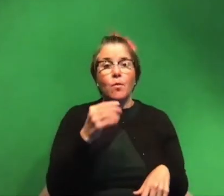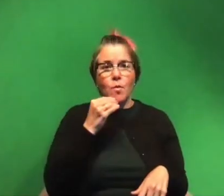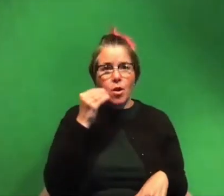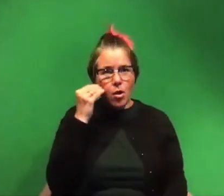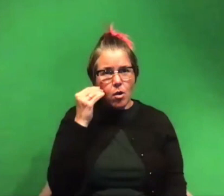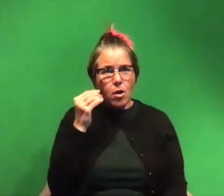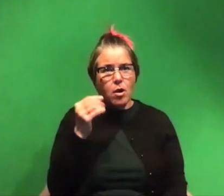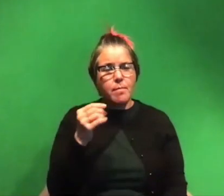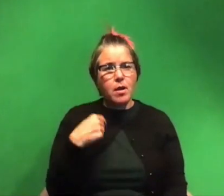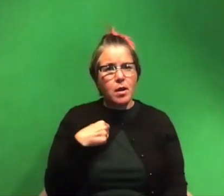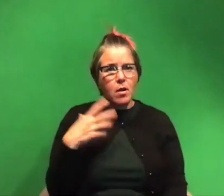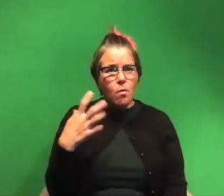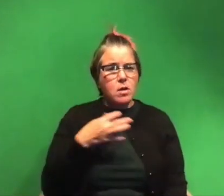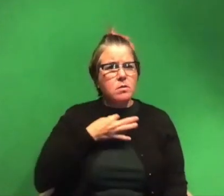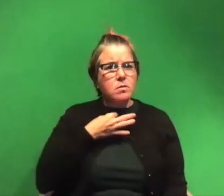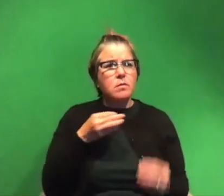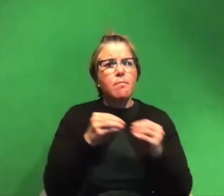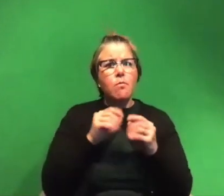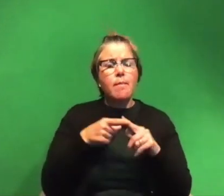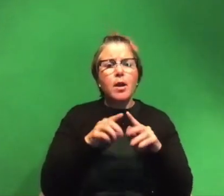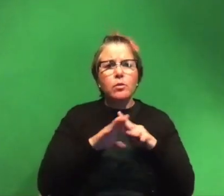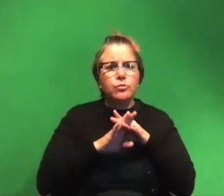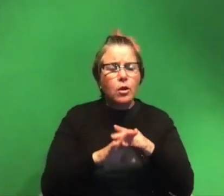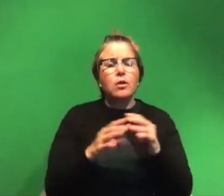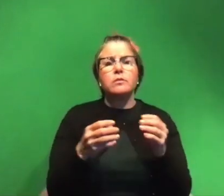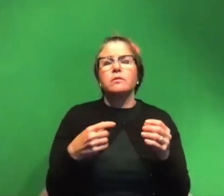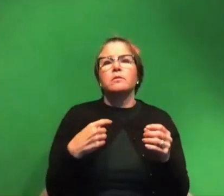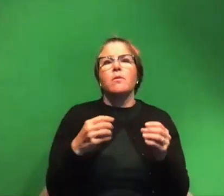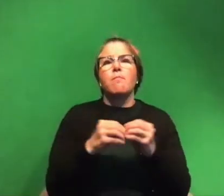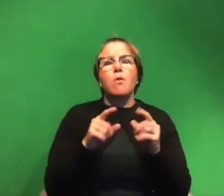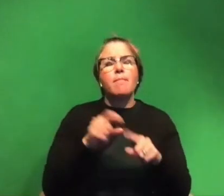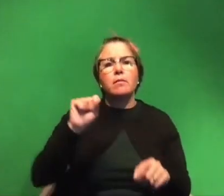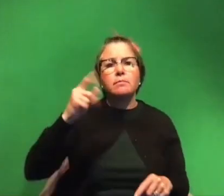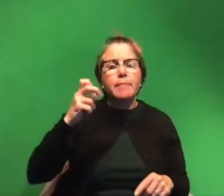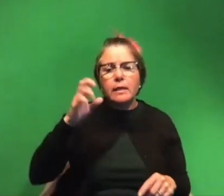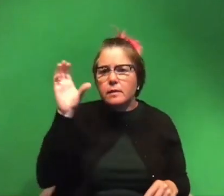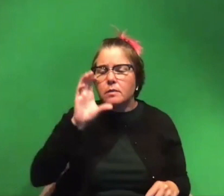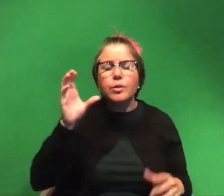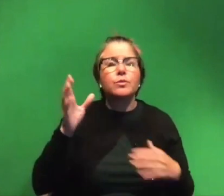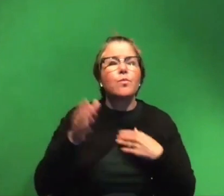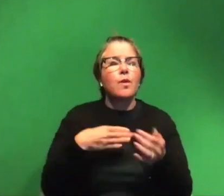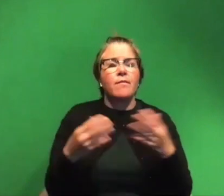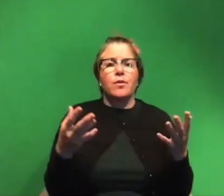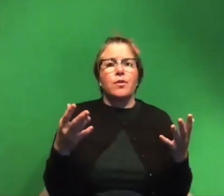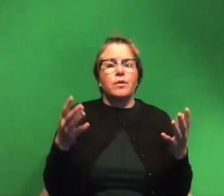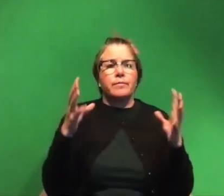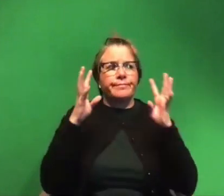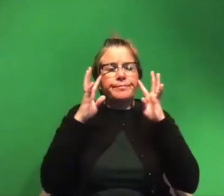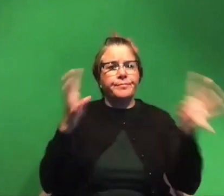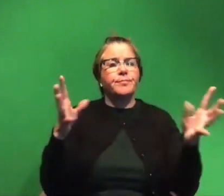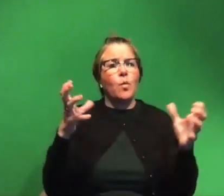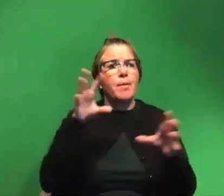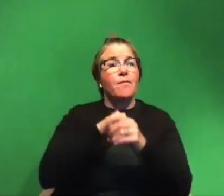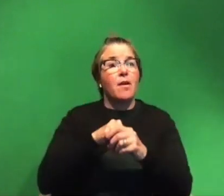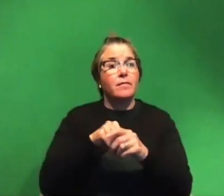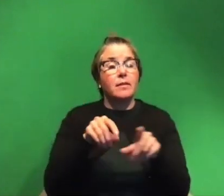really want to know more about sharks i really want to know more about space exploration whatever you think is something that you might want to get into as an